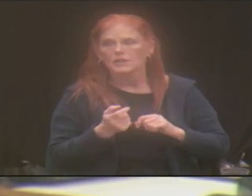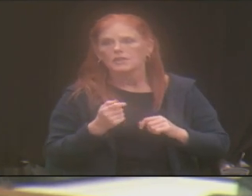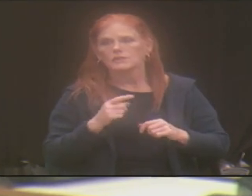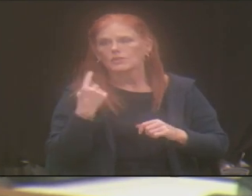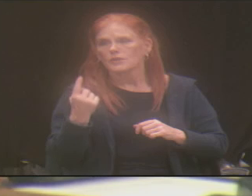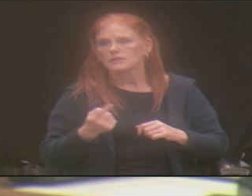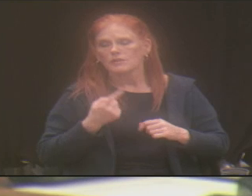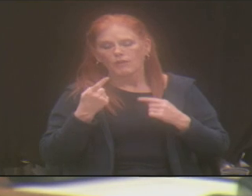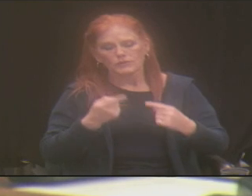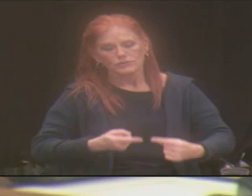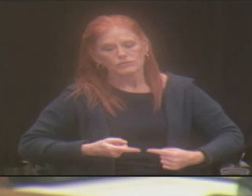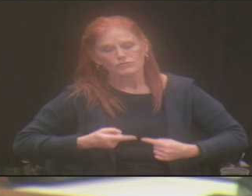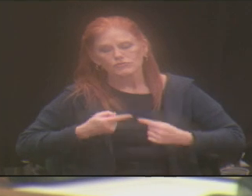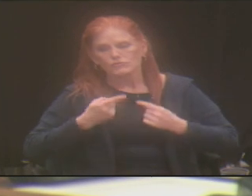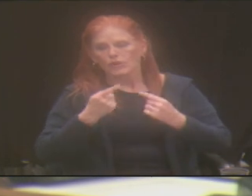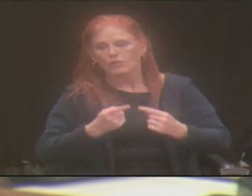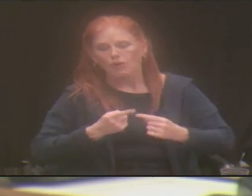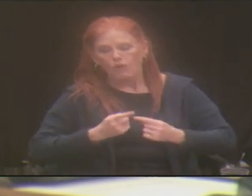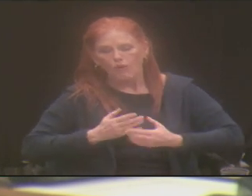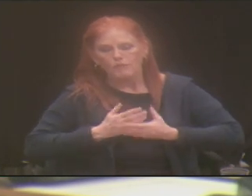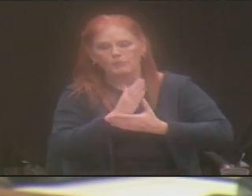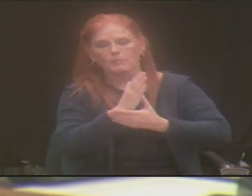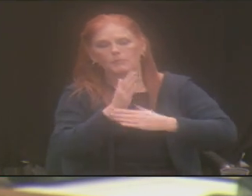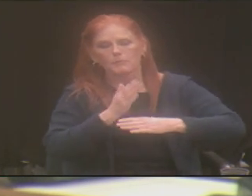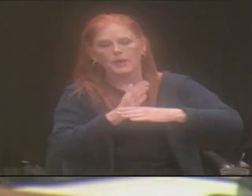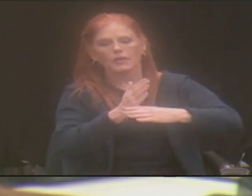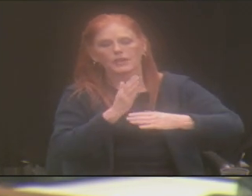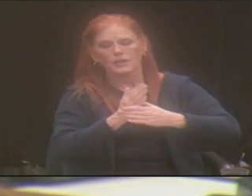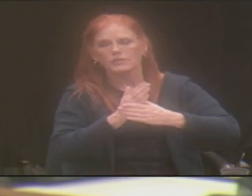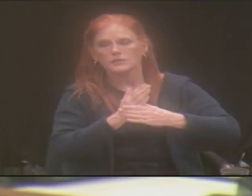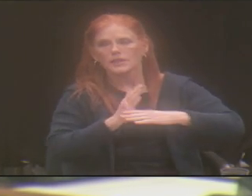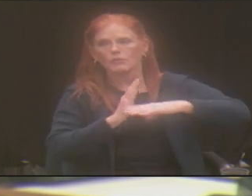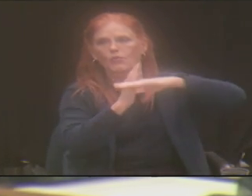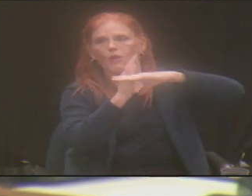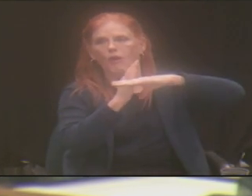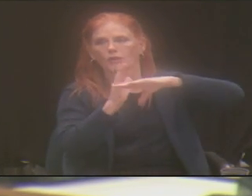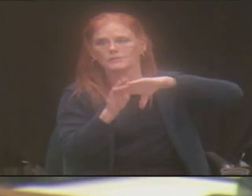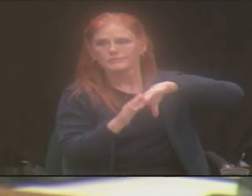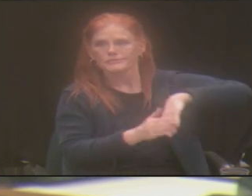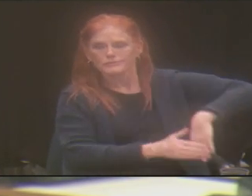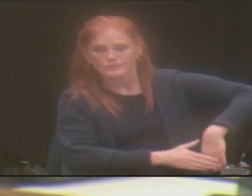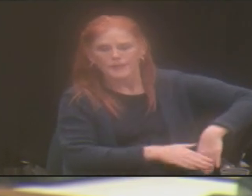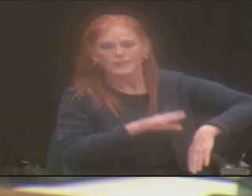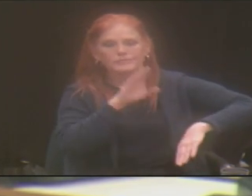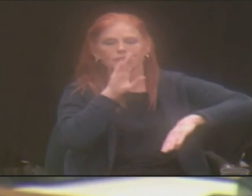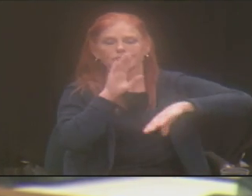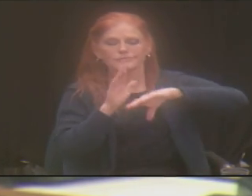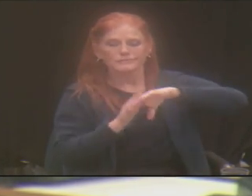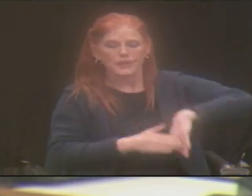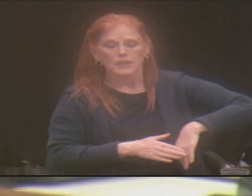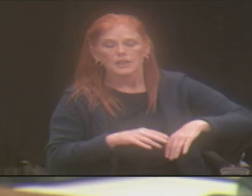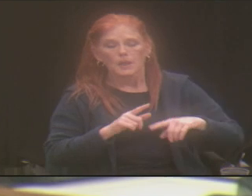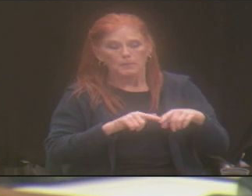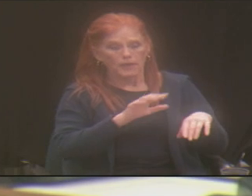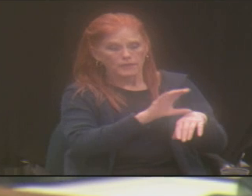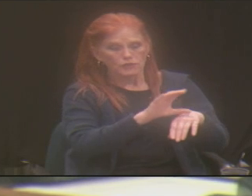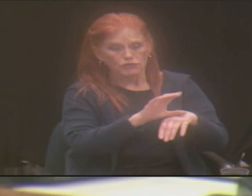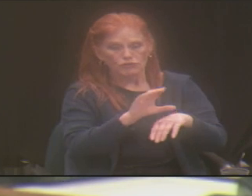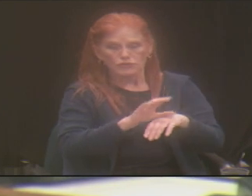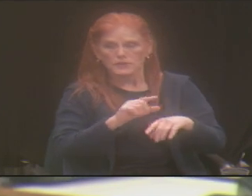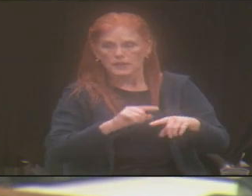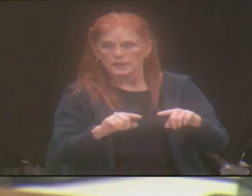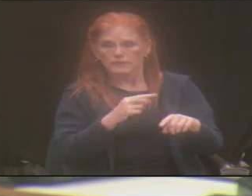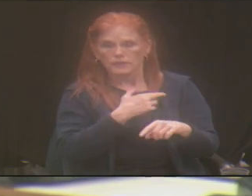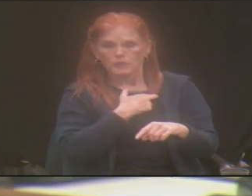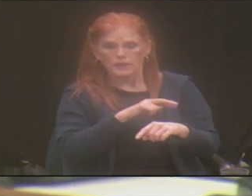of breaking down walls and barriers. But the churches and the denominations that have reached out